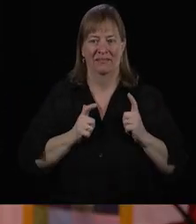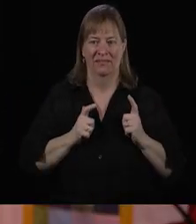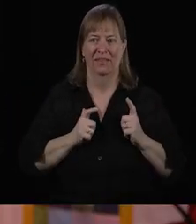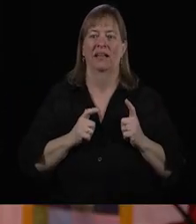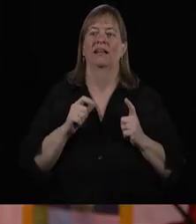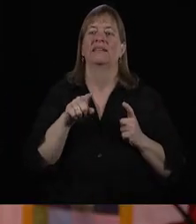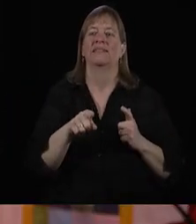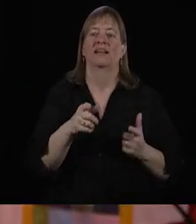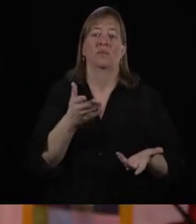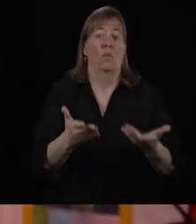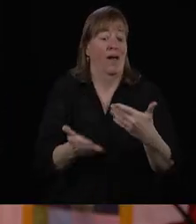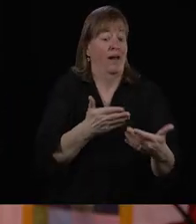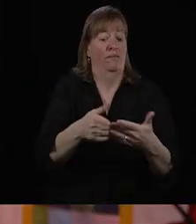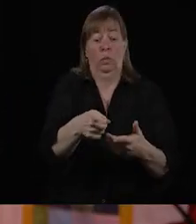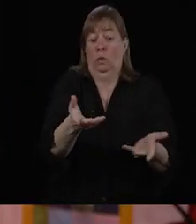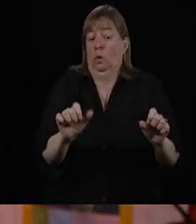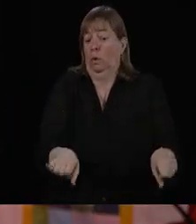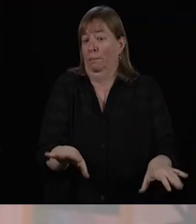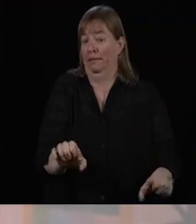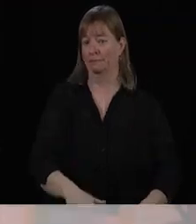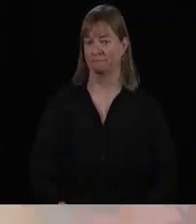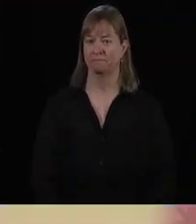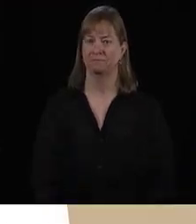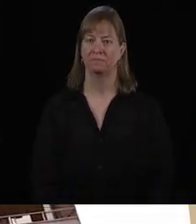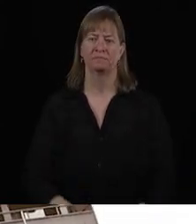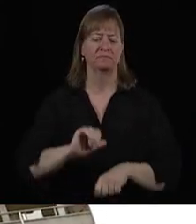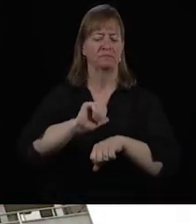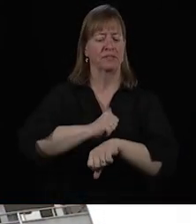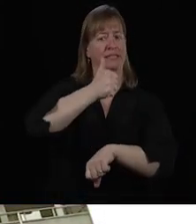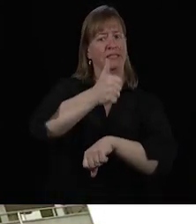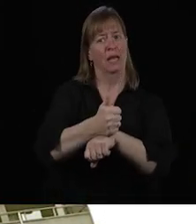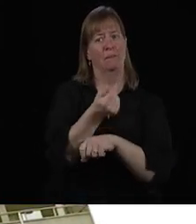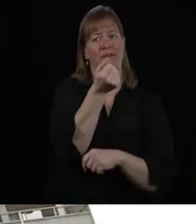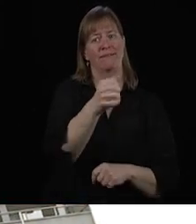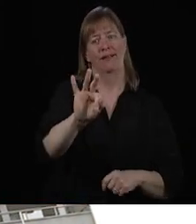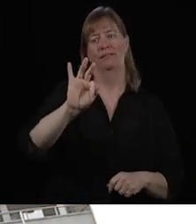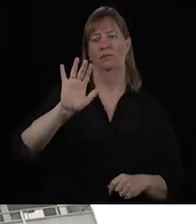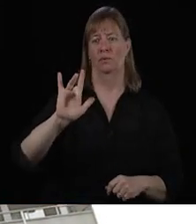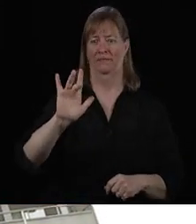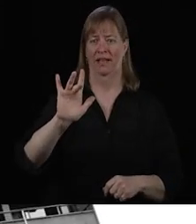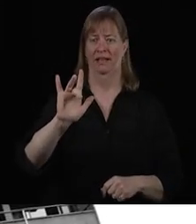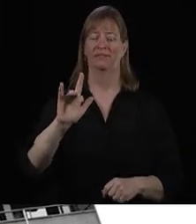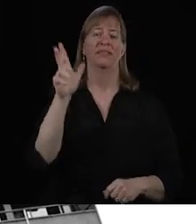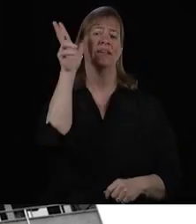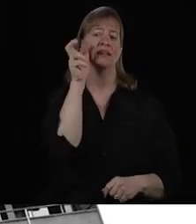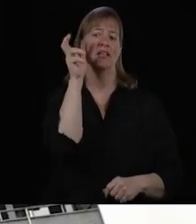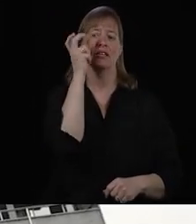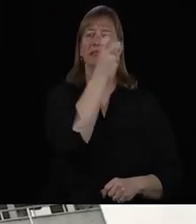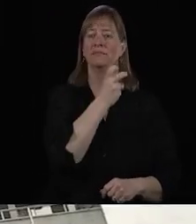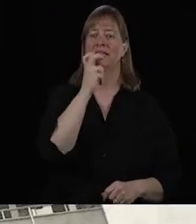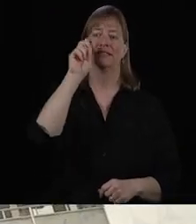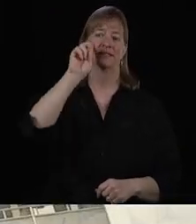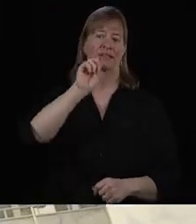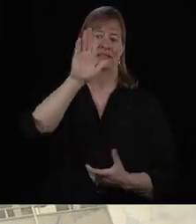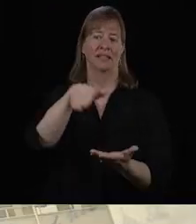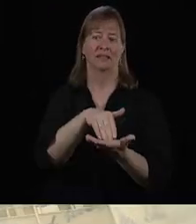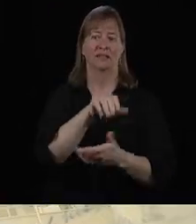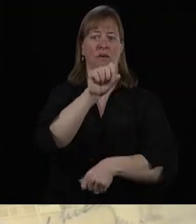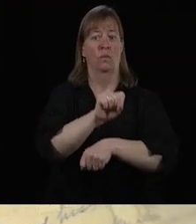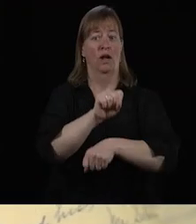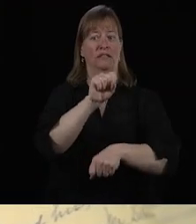life I mean whoever you might be established in 1925 Hearing Speech and Deaf Center has worked